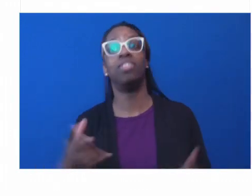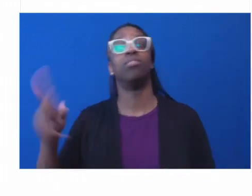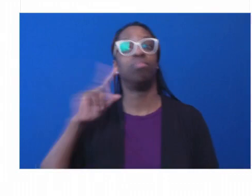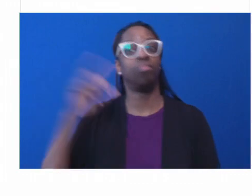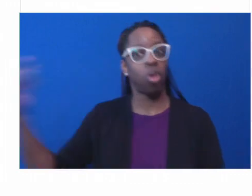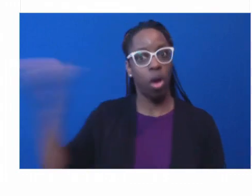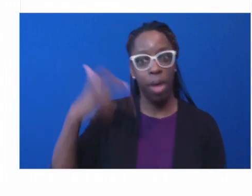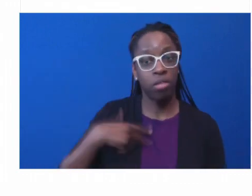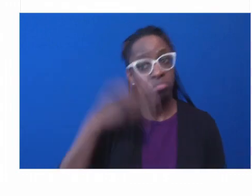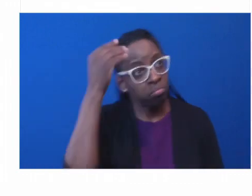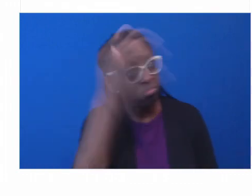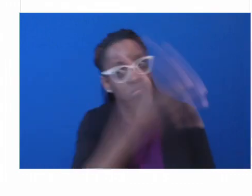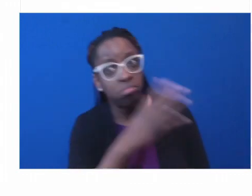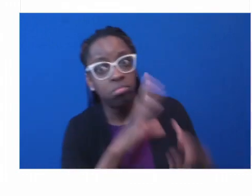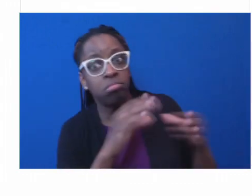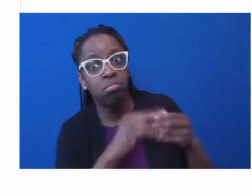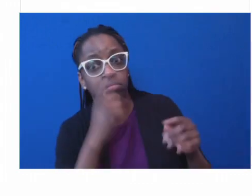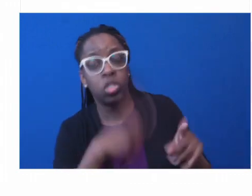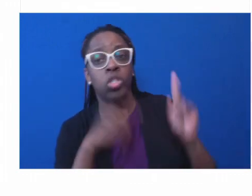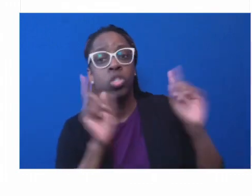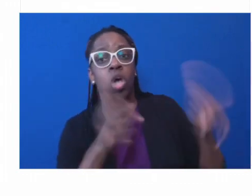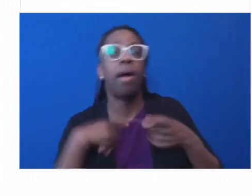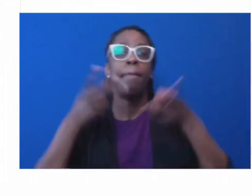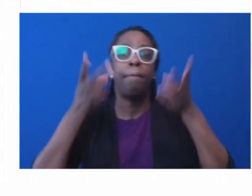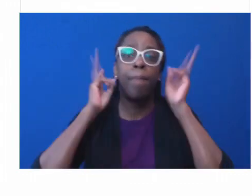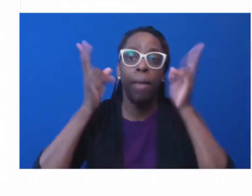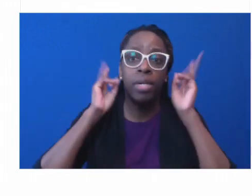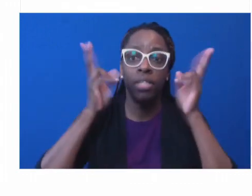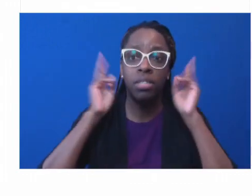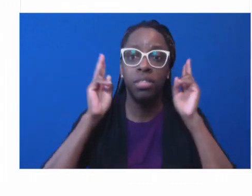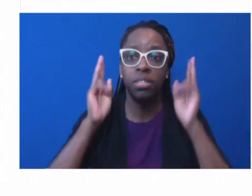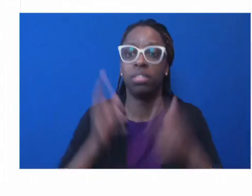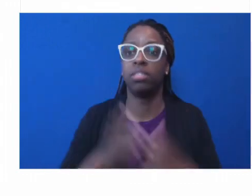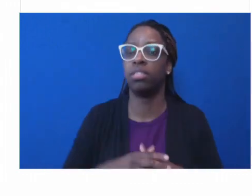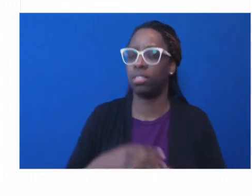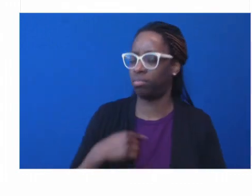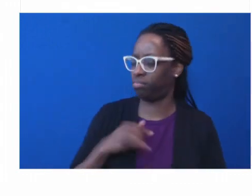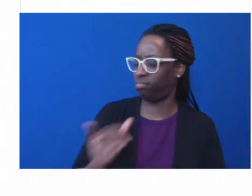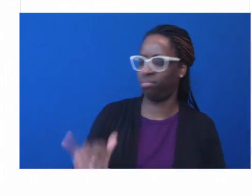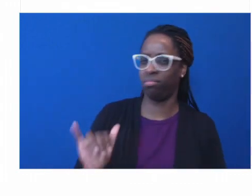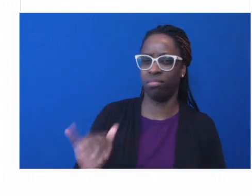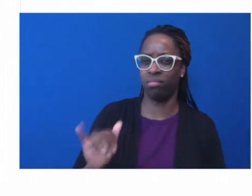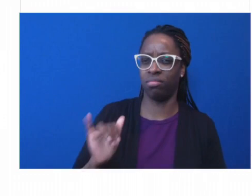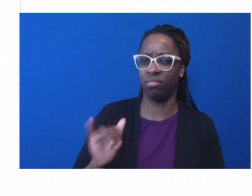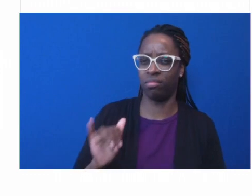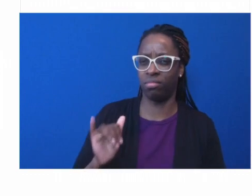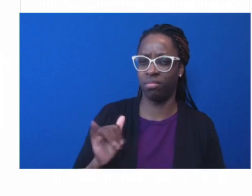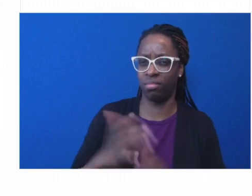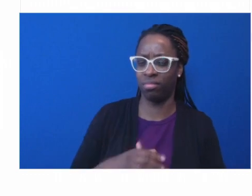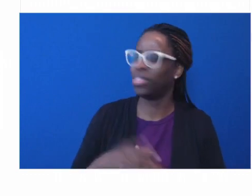are they just coming to give us the jab and leave us with cancer and diabetes and heart disease?